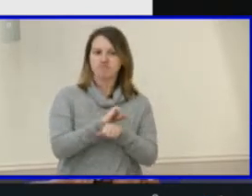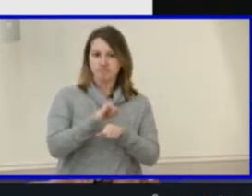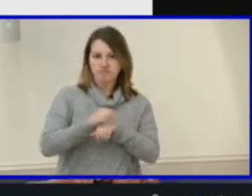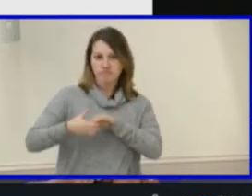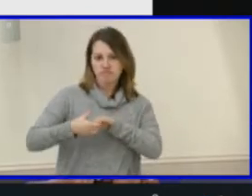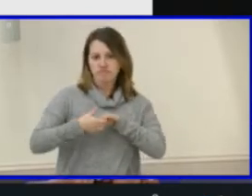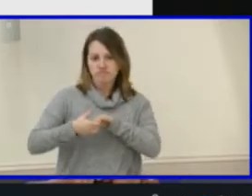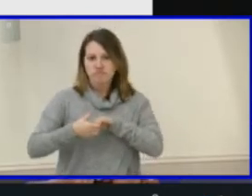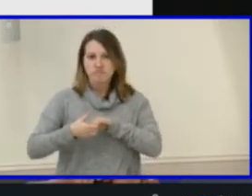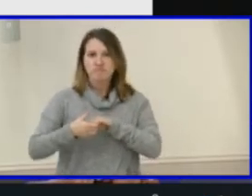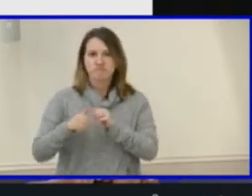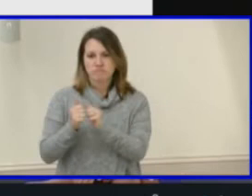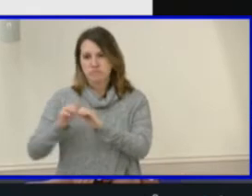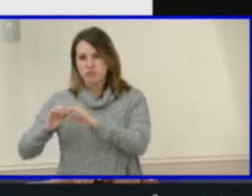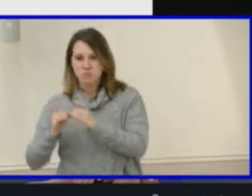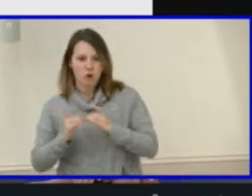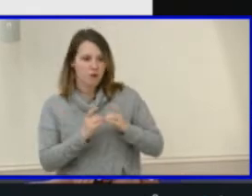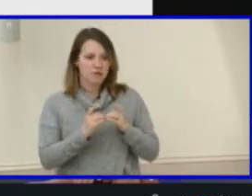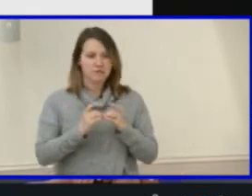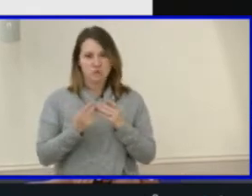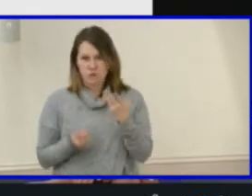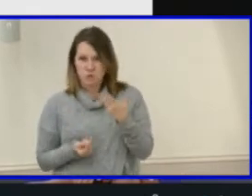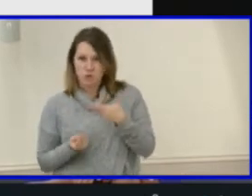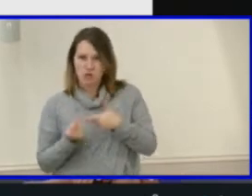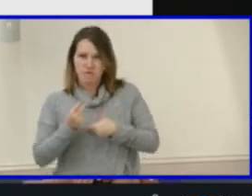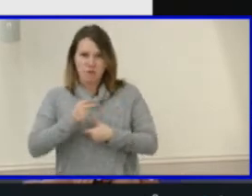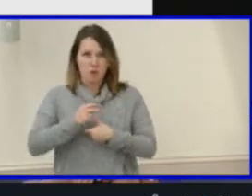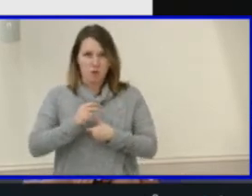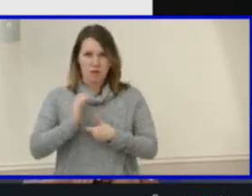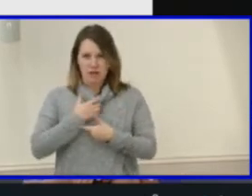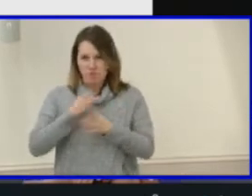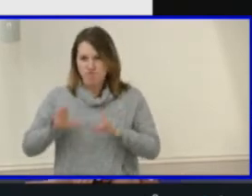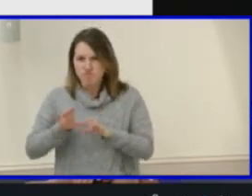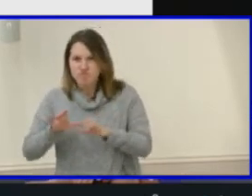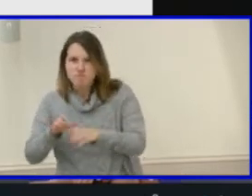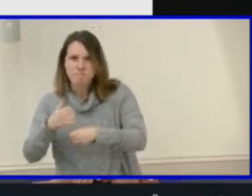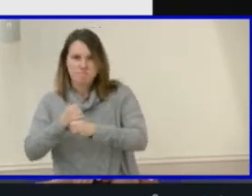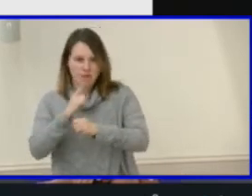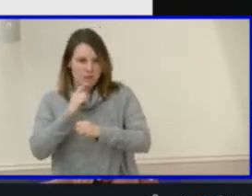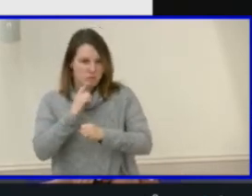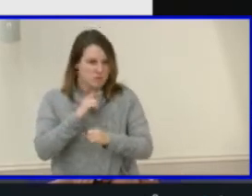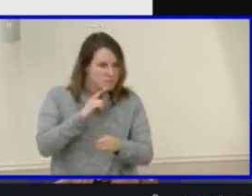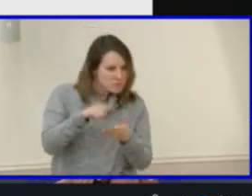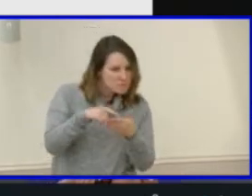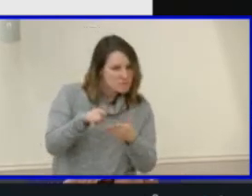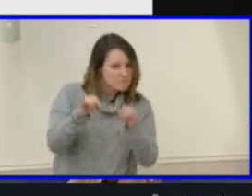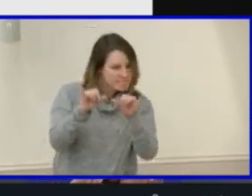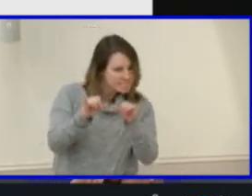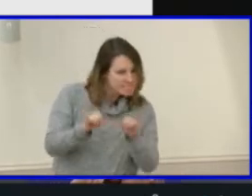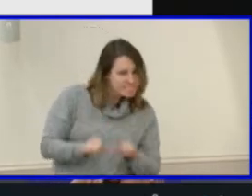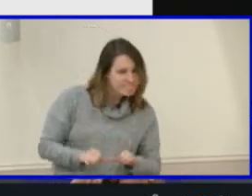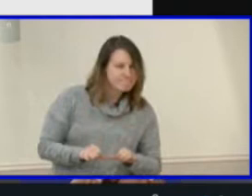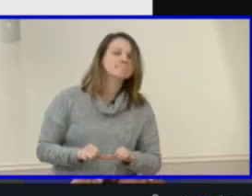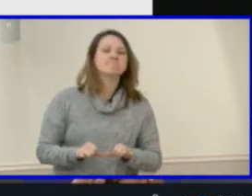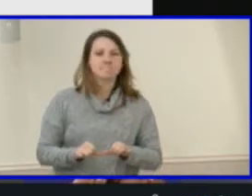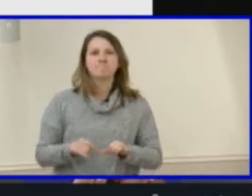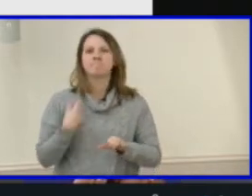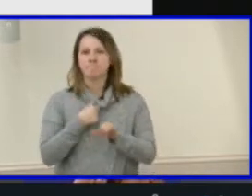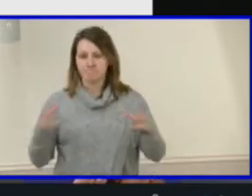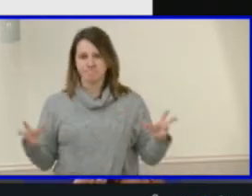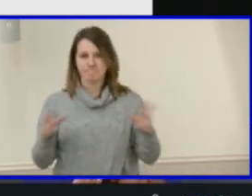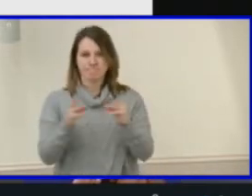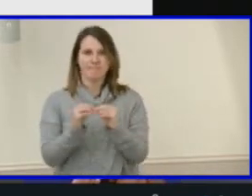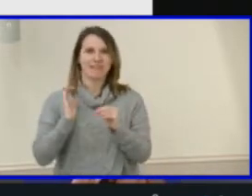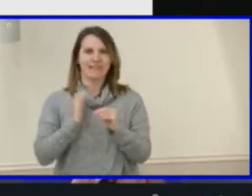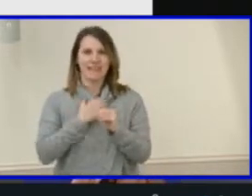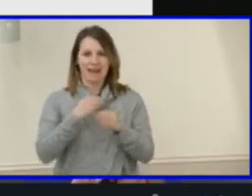to review the implementation drivers and the key performance metrics of the plan, and we reconvened our steering committee